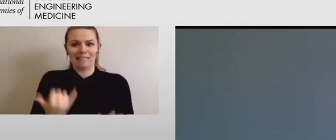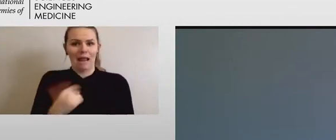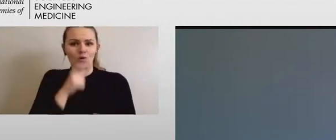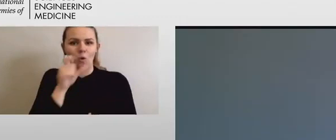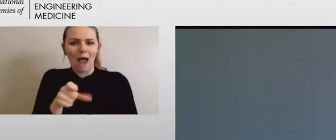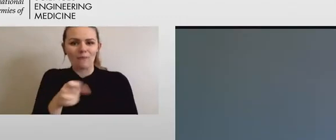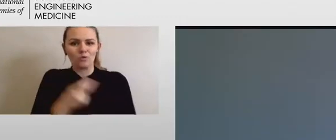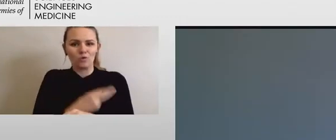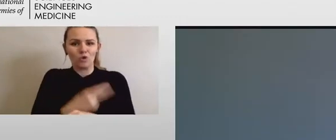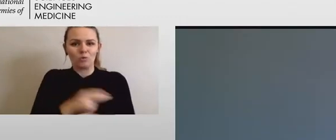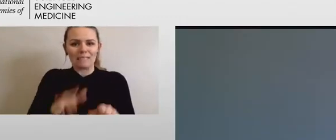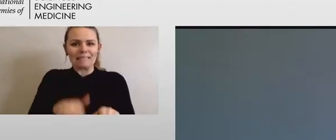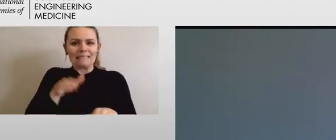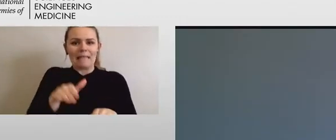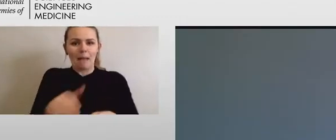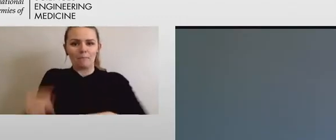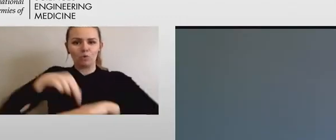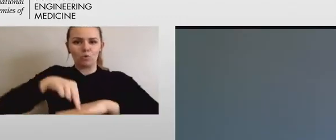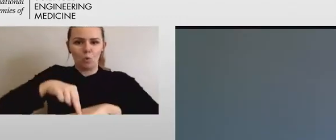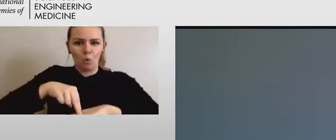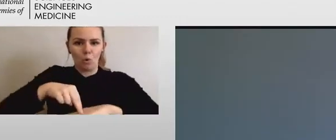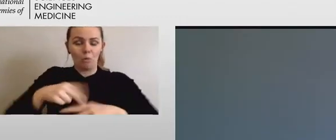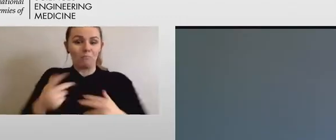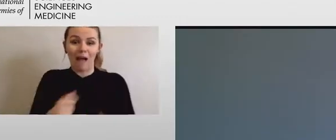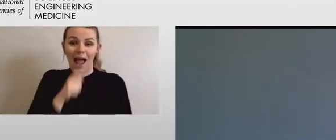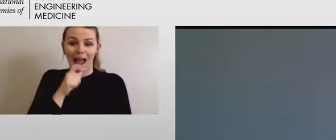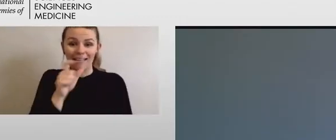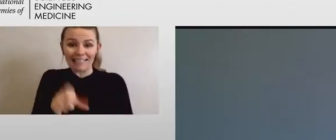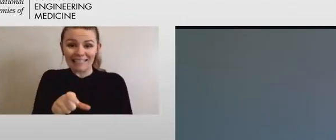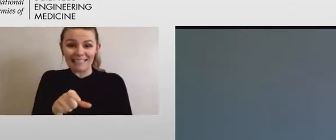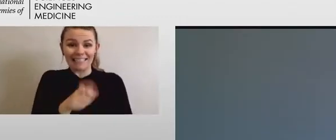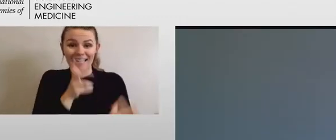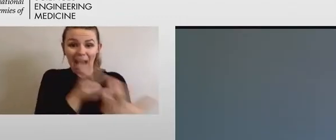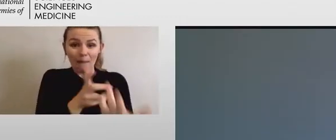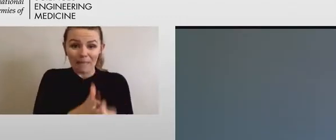didn't need an accommodation in order to receive that access.